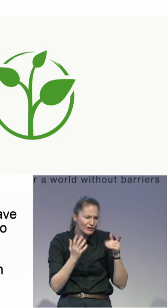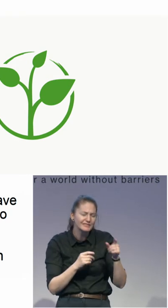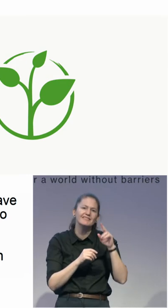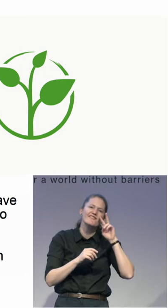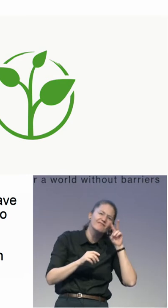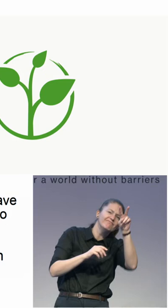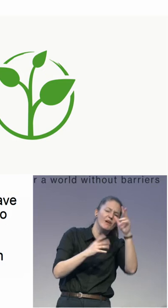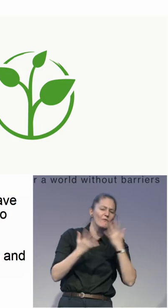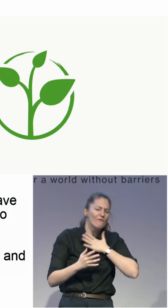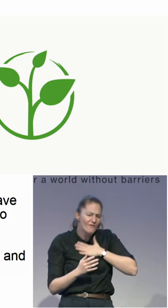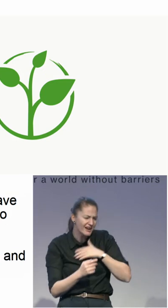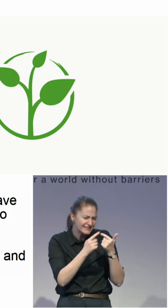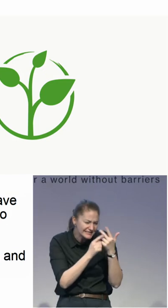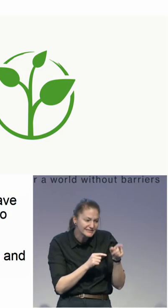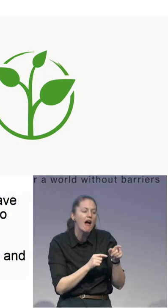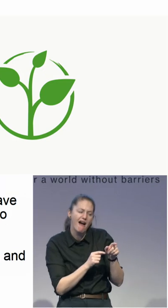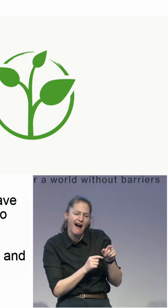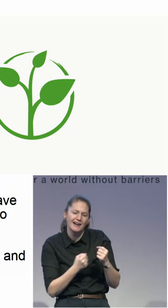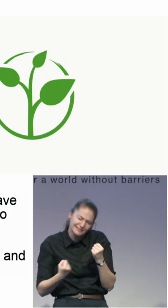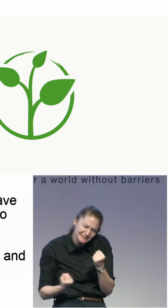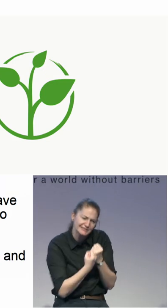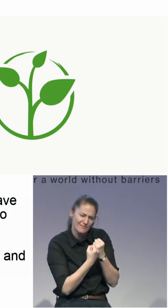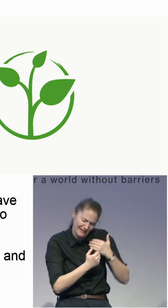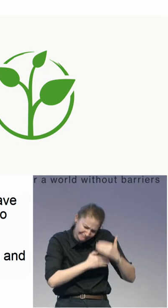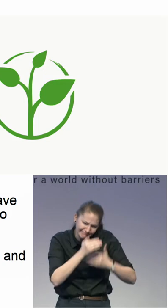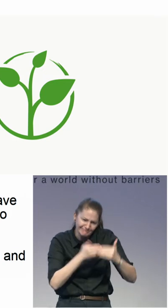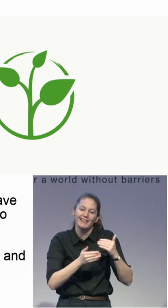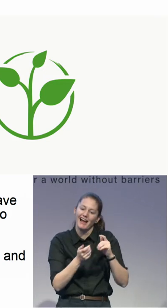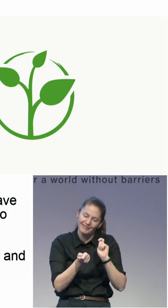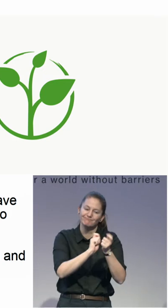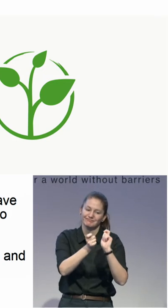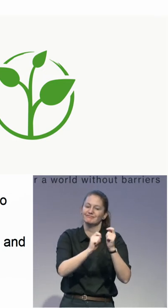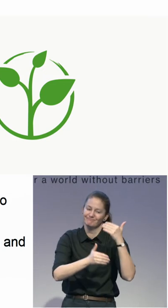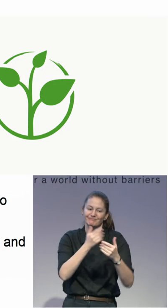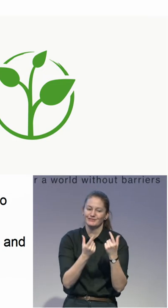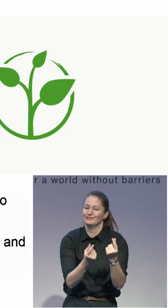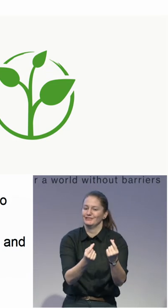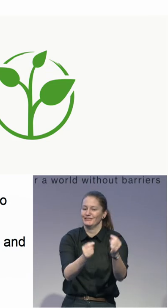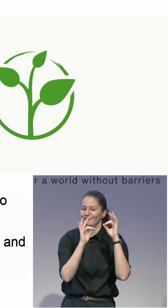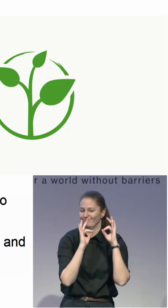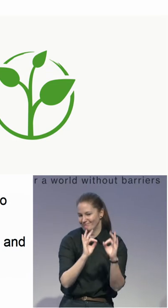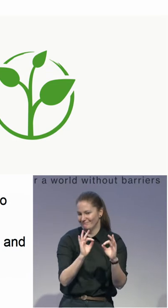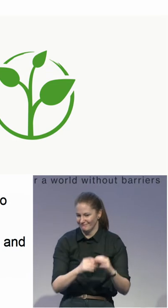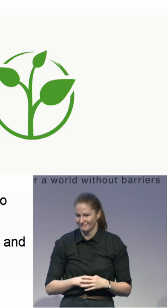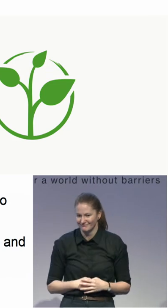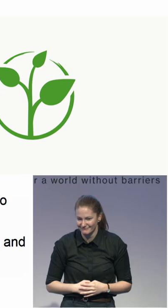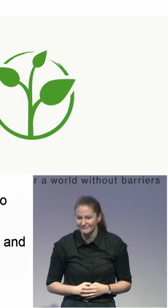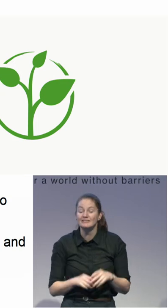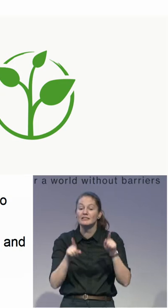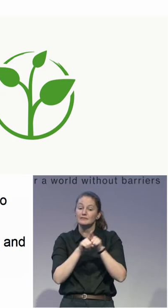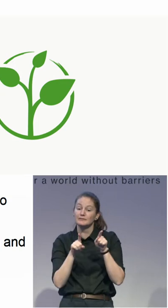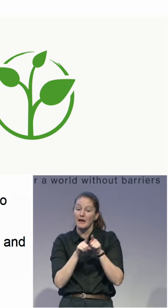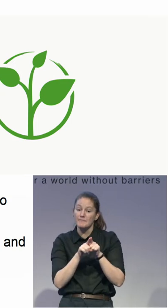it correctly, the microboards are also receiving funding from the government, and then the microboard together with the person